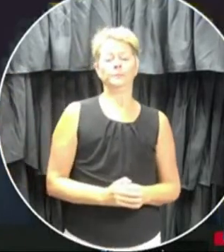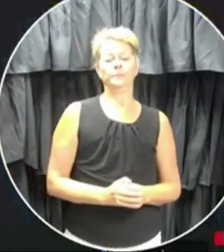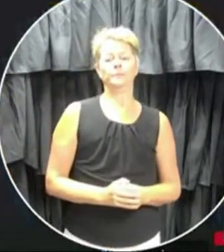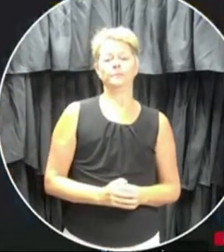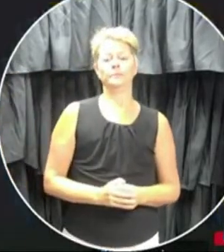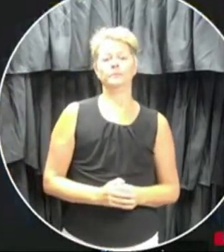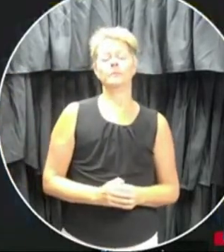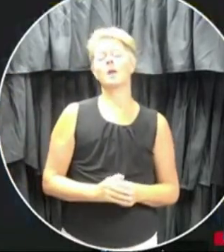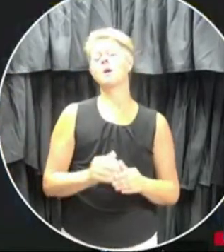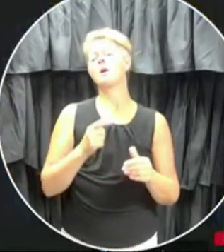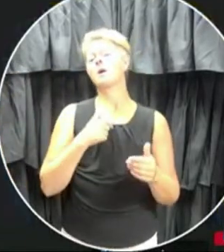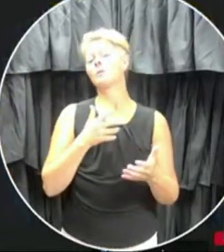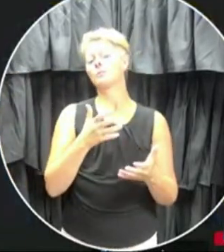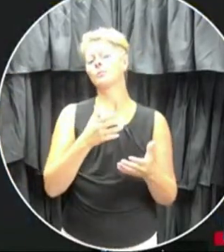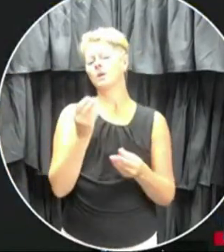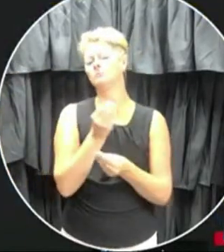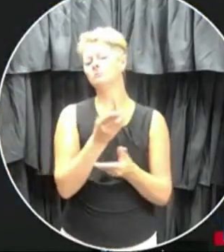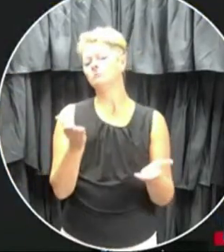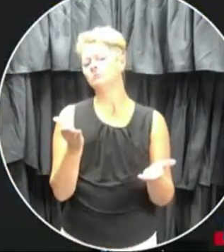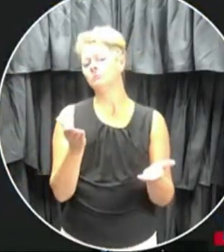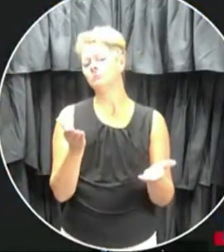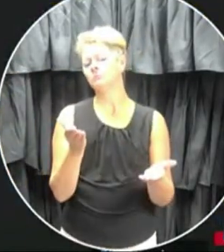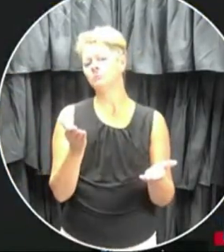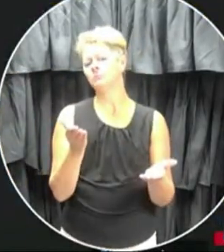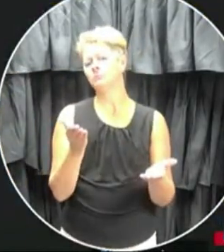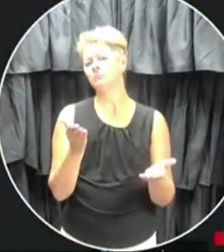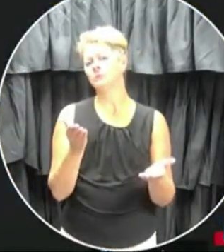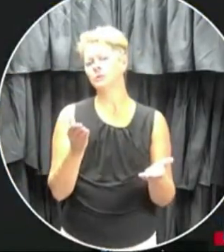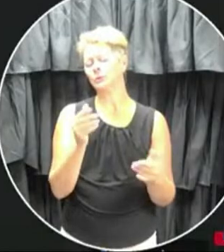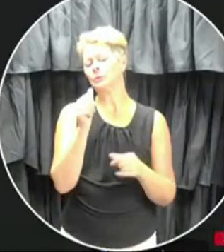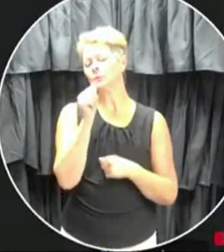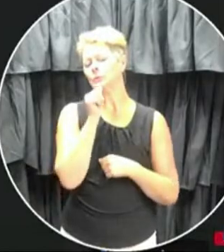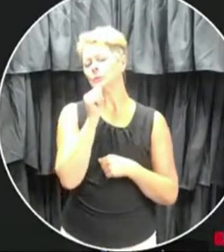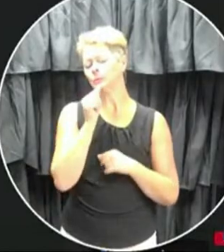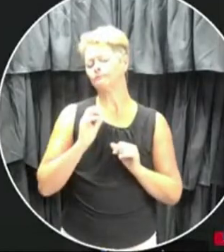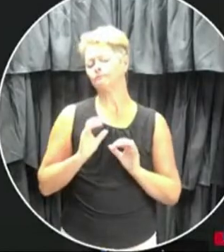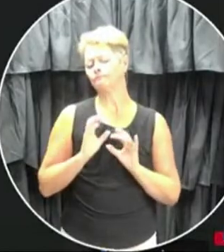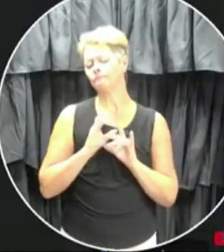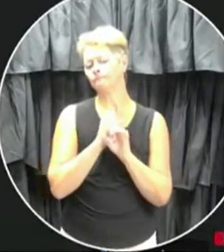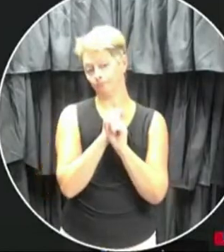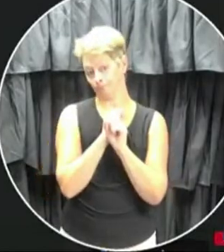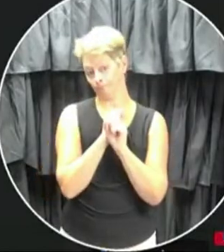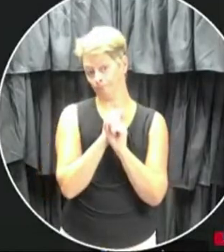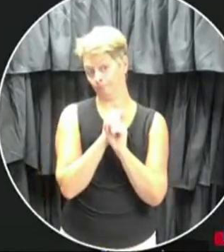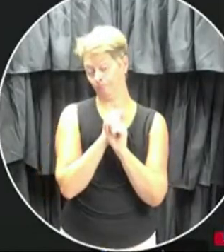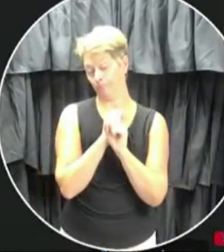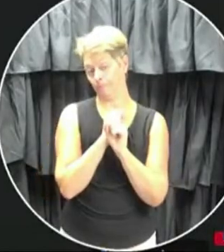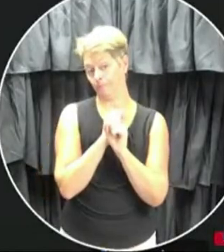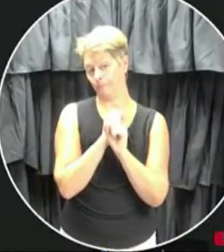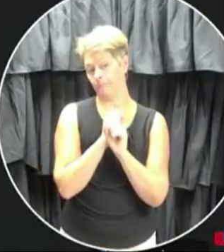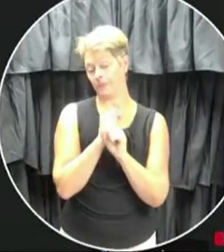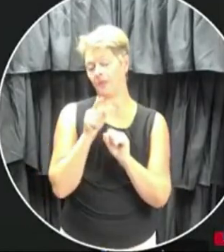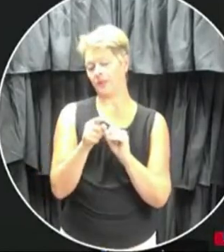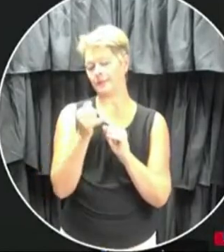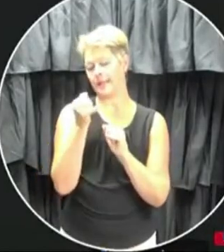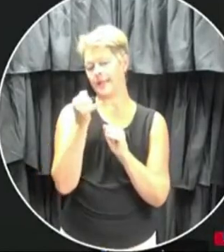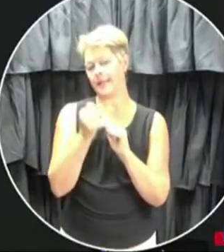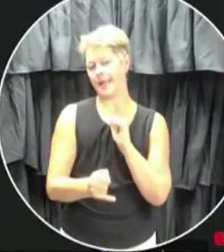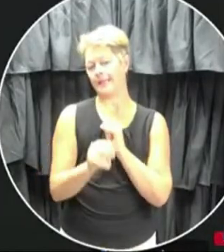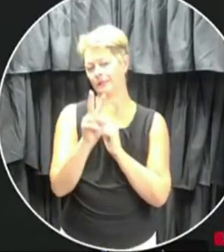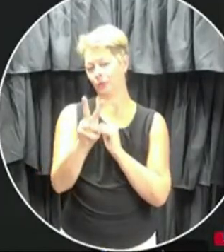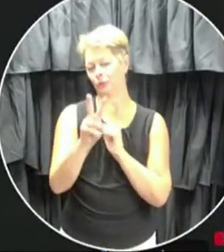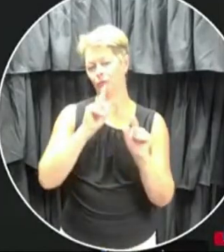Folks, just to let us all be aware, we're, we're winding down time here now. So I do believe this is going to be the last, uh, two